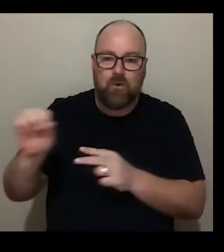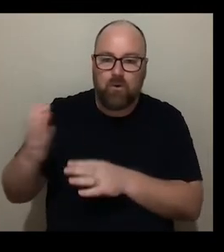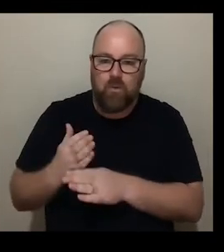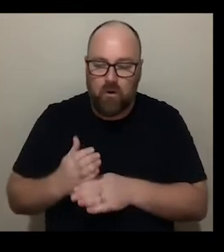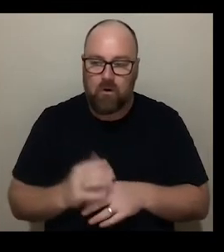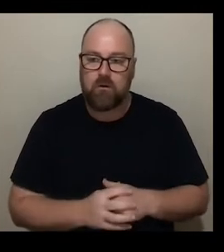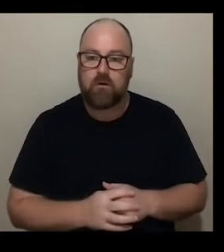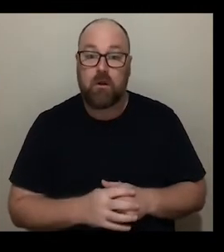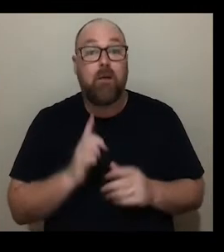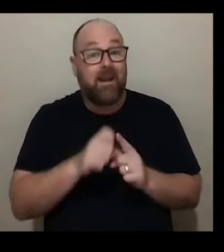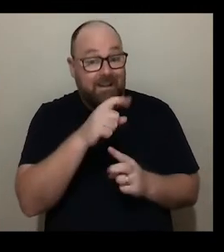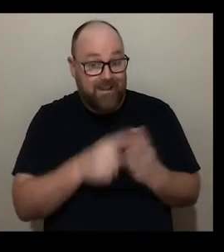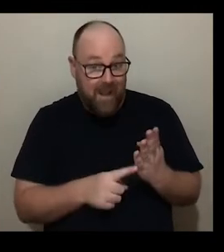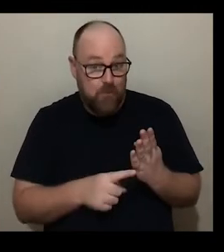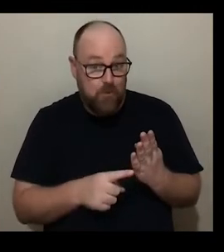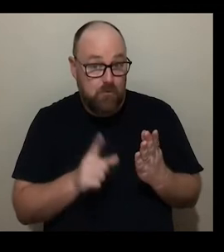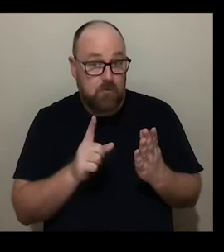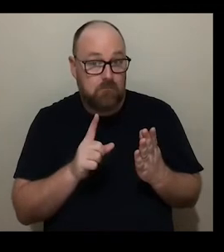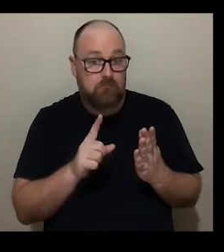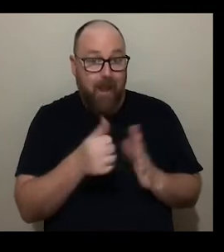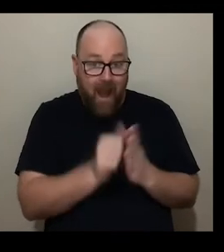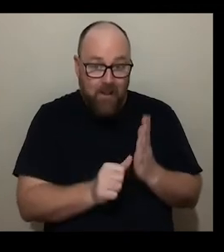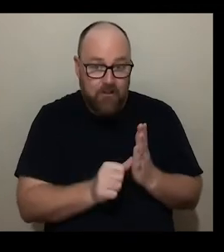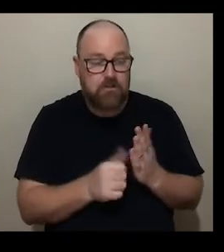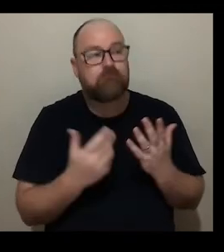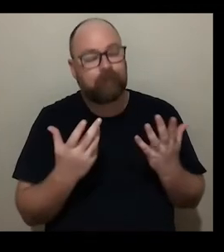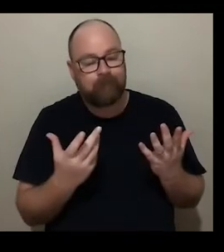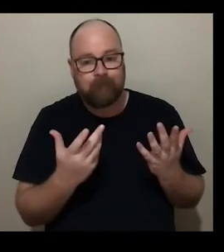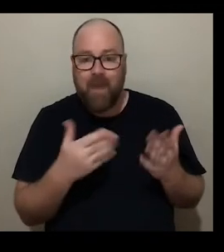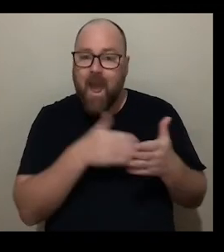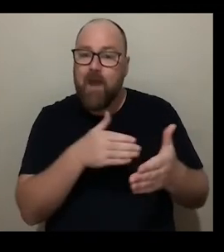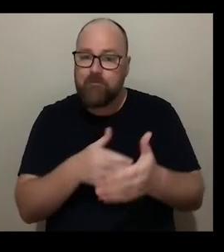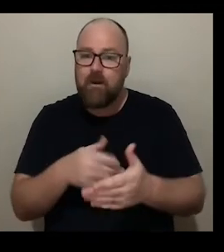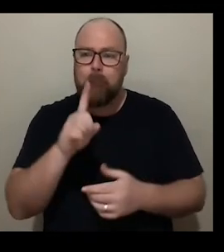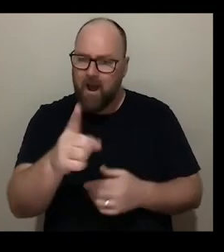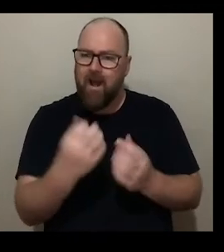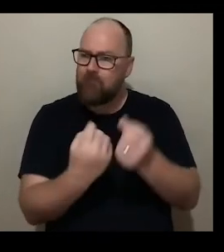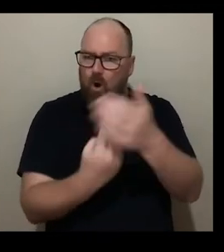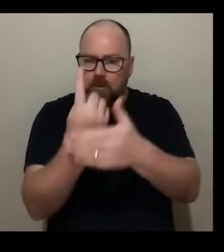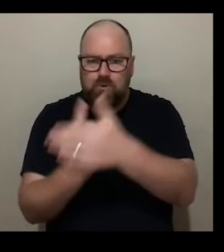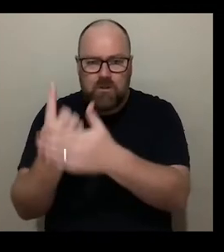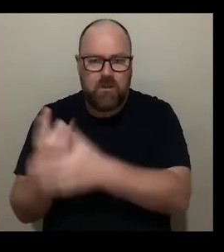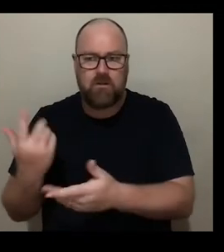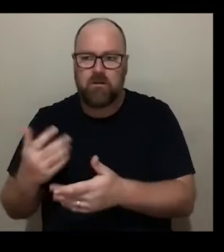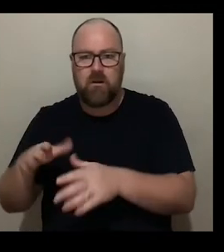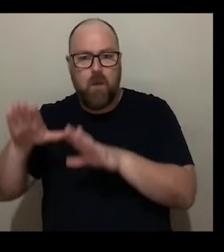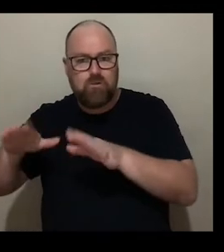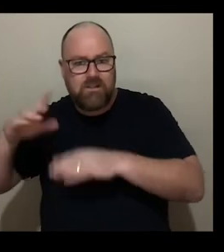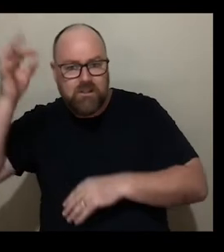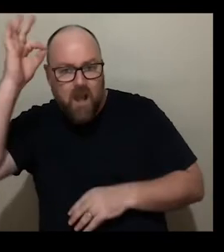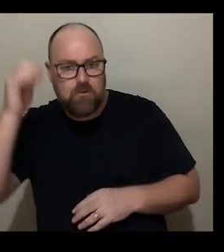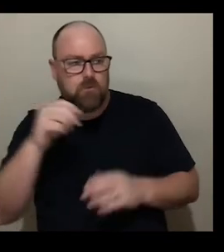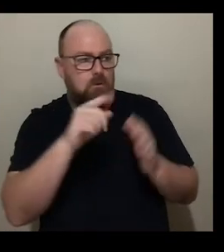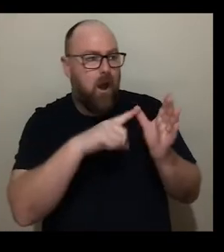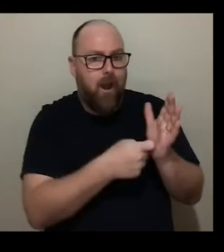barriers but with organizations like unlimited with British Council with Arts Council with you know the same